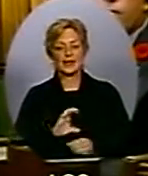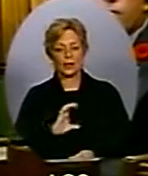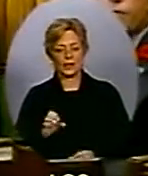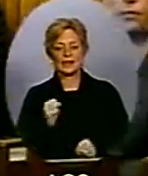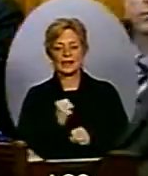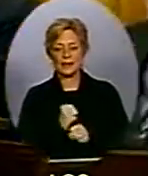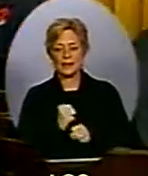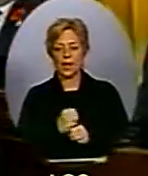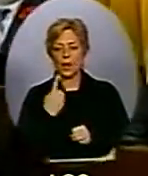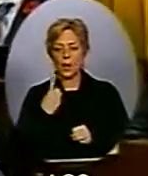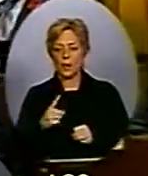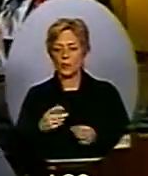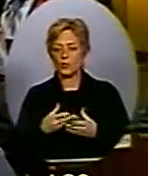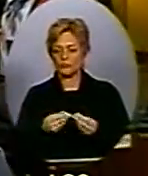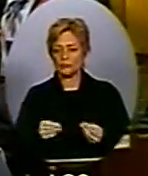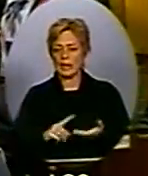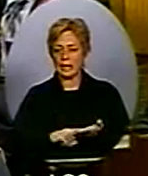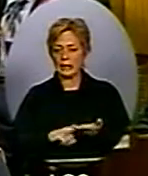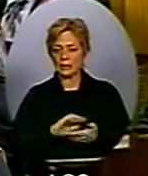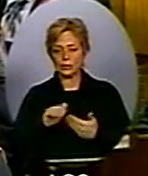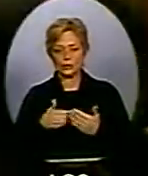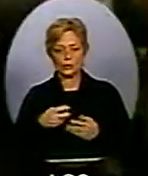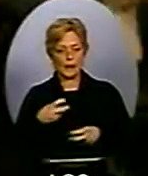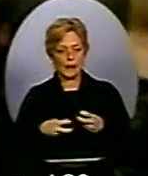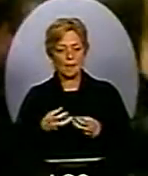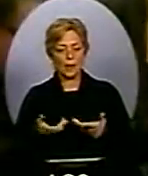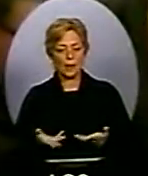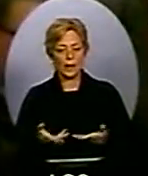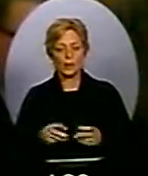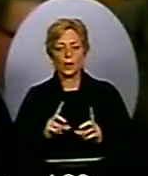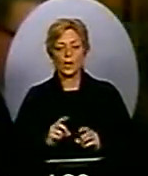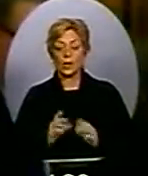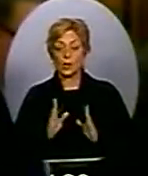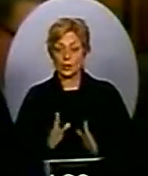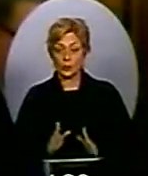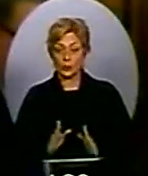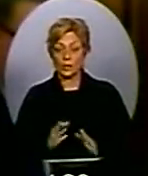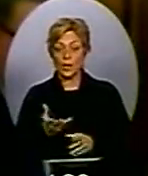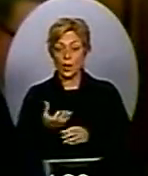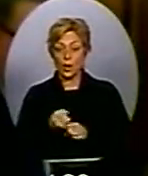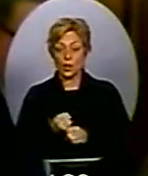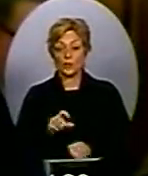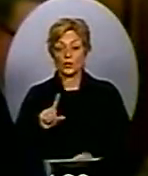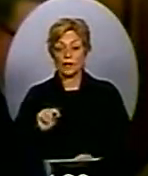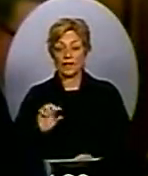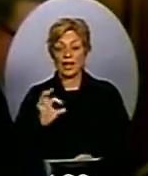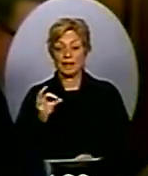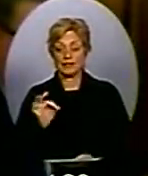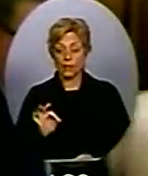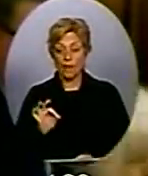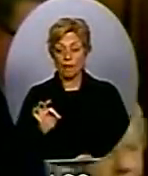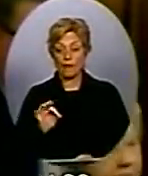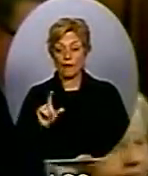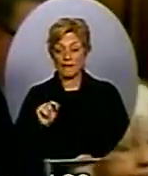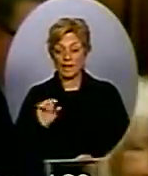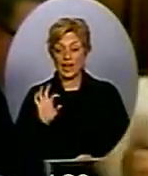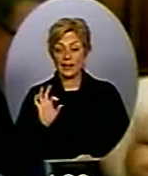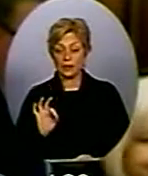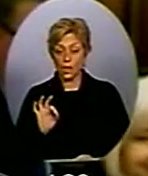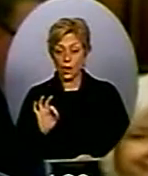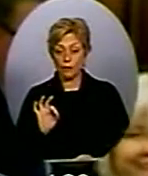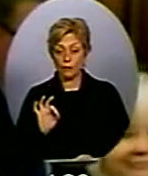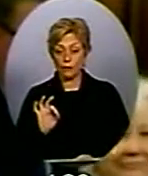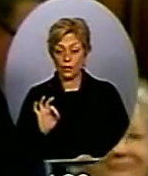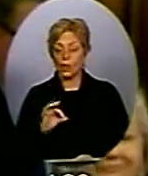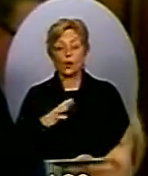The Member talks about five donations. Actually, it's 29 donations that his seatmate gave to the Separatist Party in